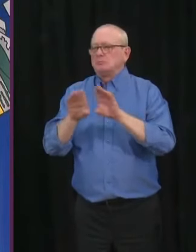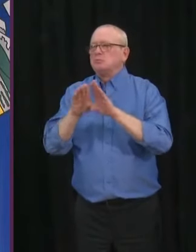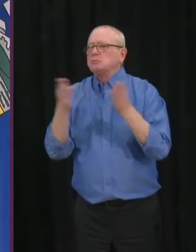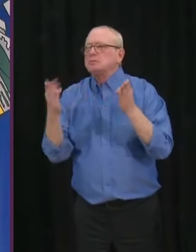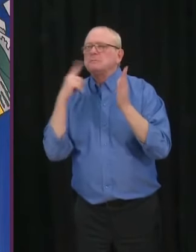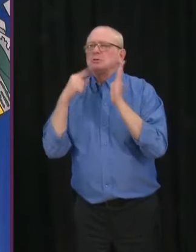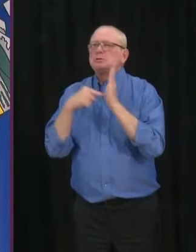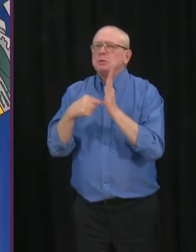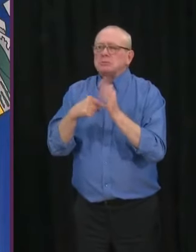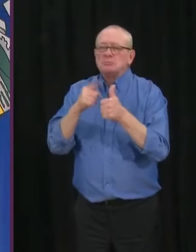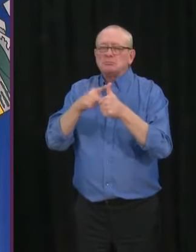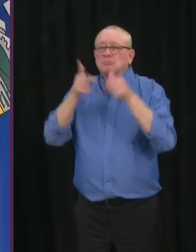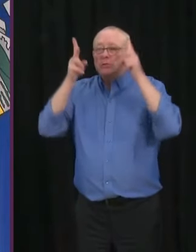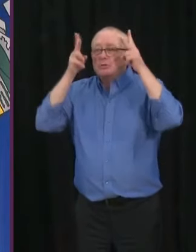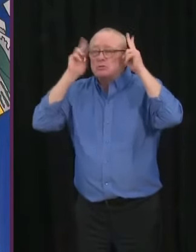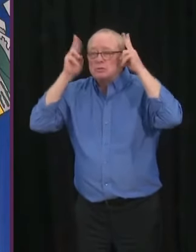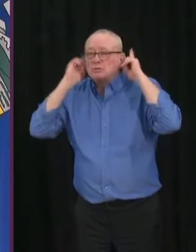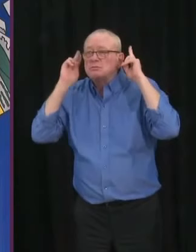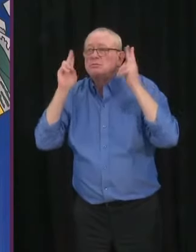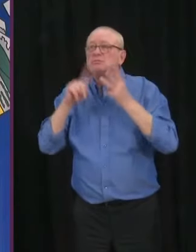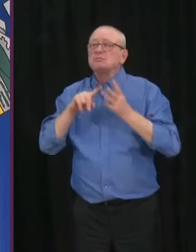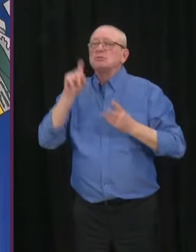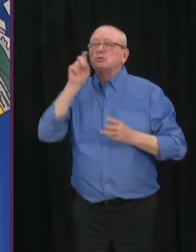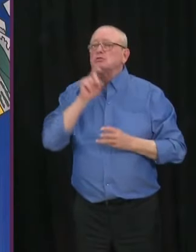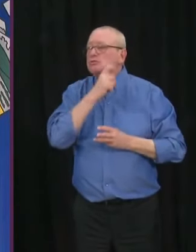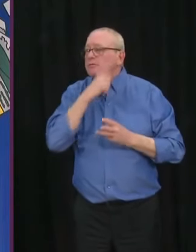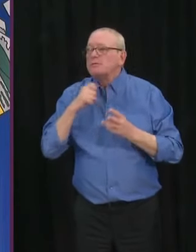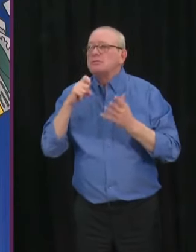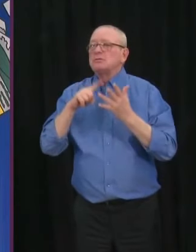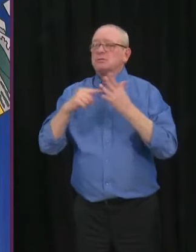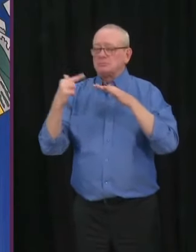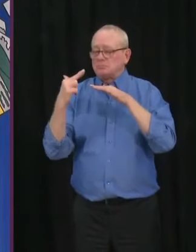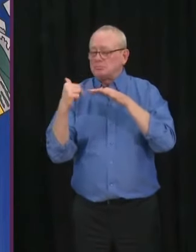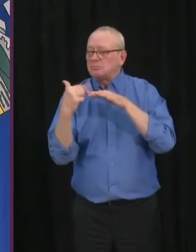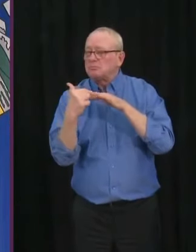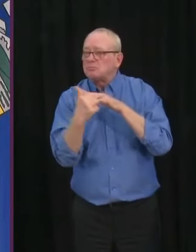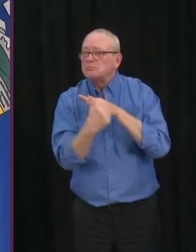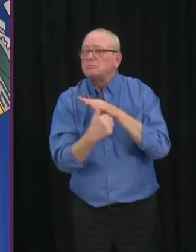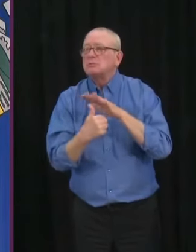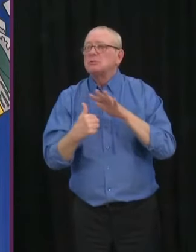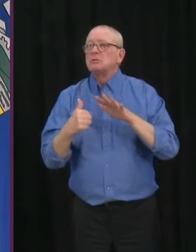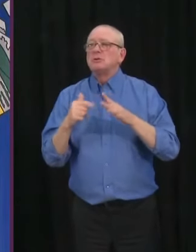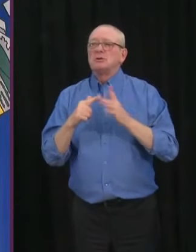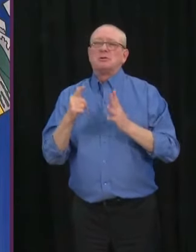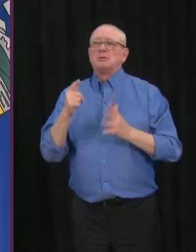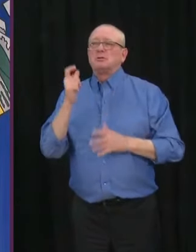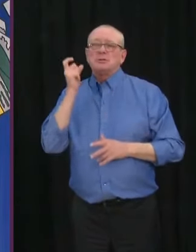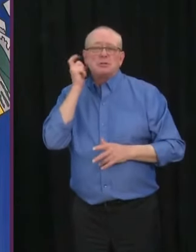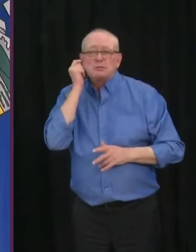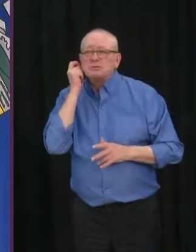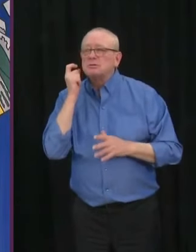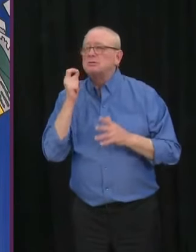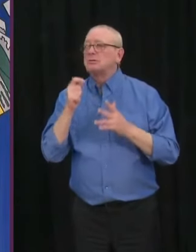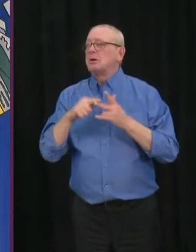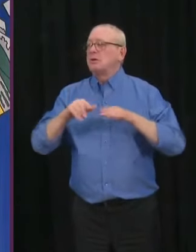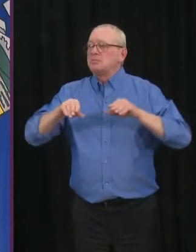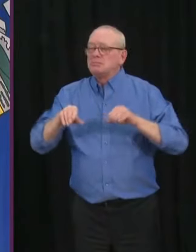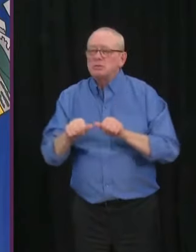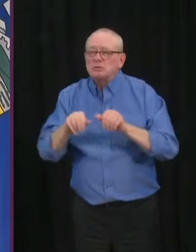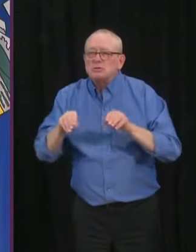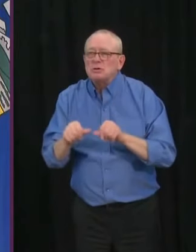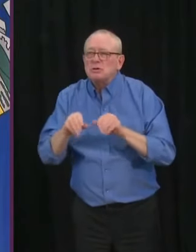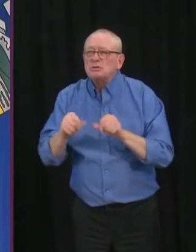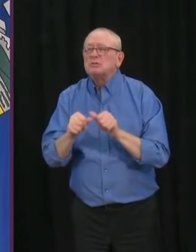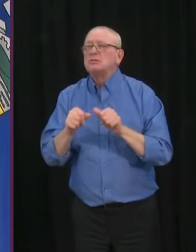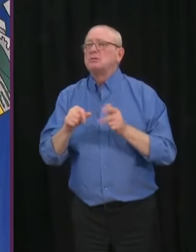salons, barbershops, aesthetics, manicure and pedicure businesses, reflexology, piercing and